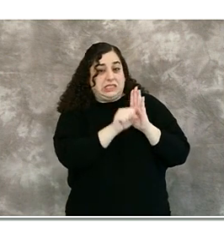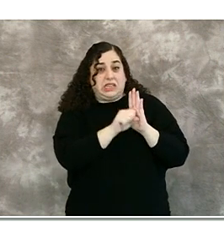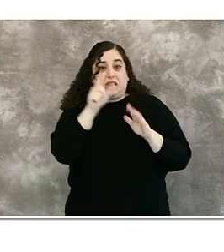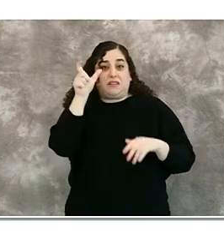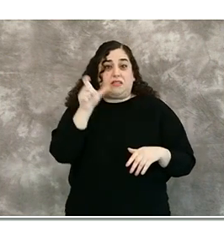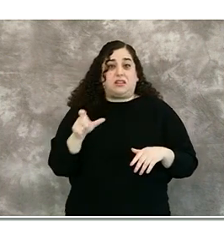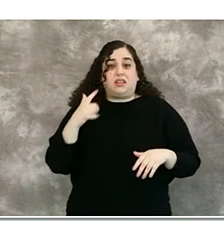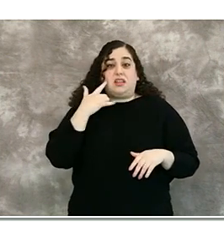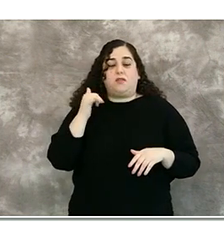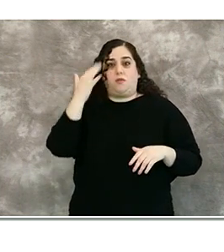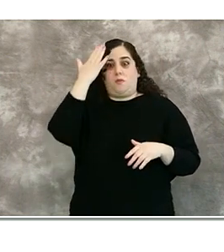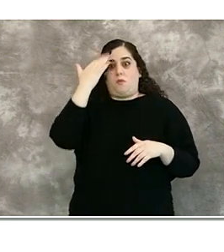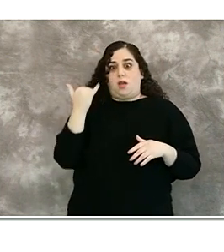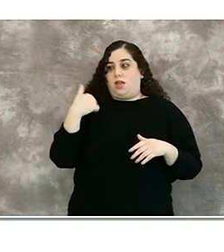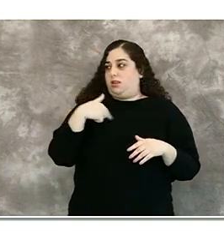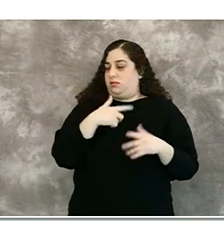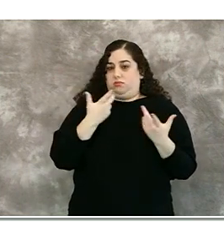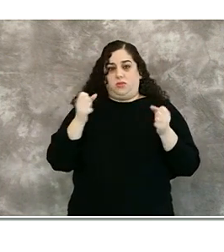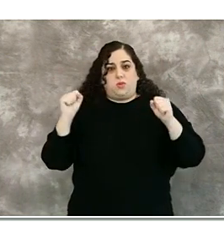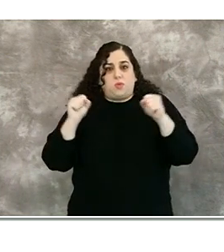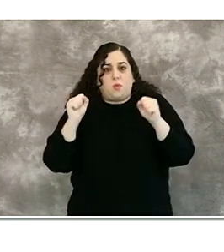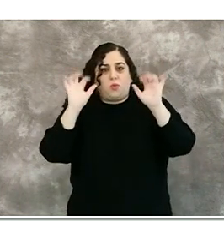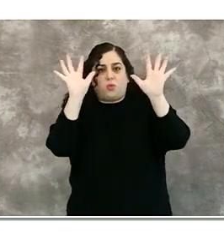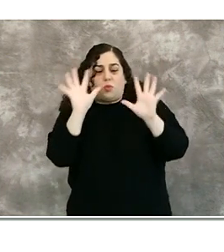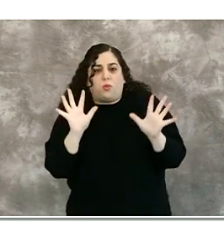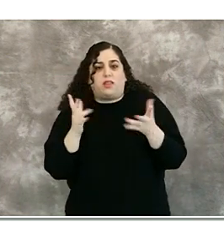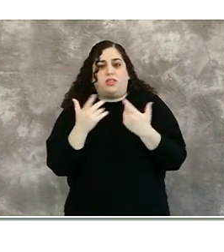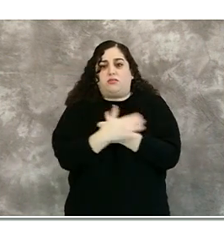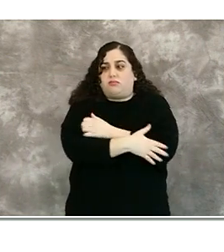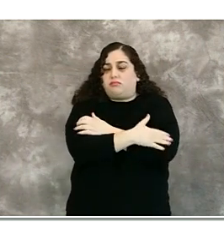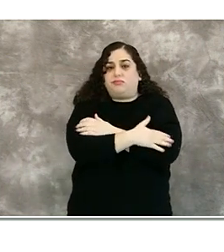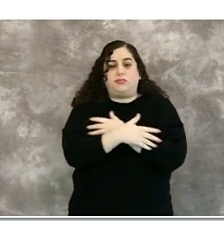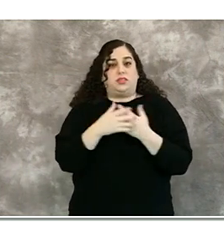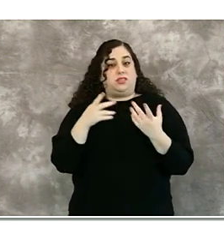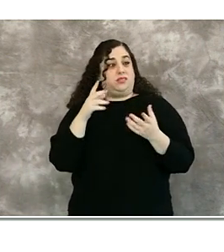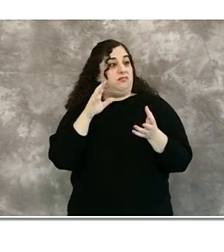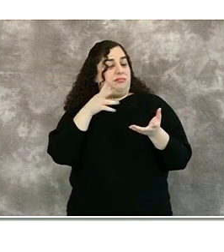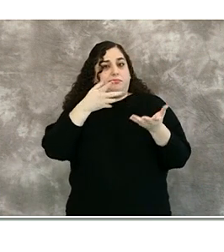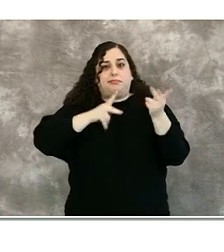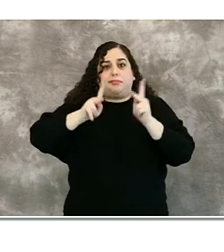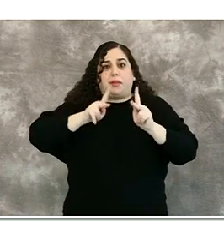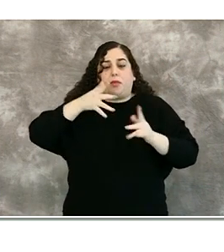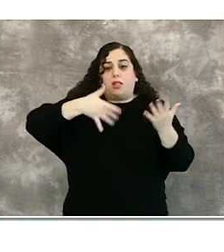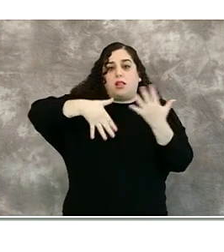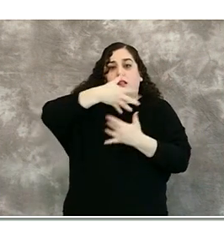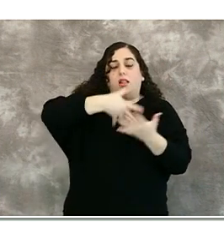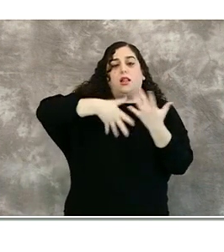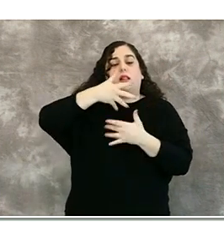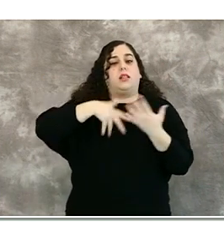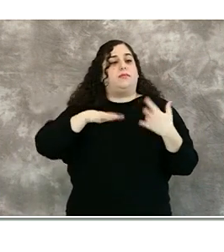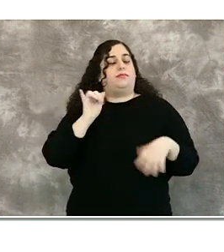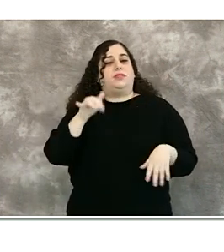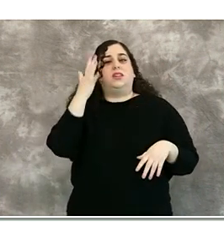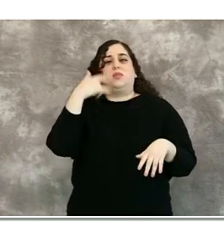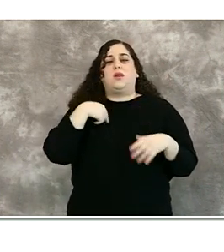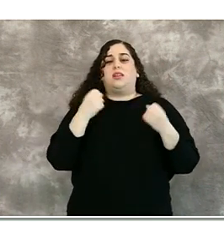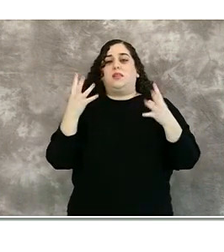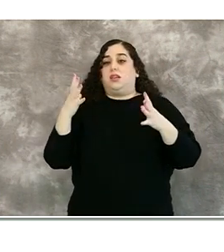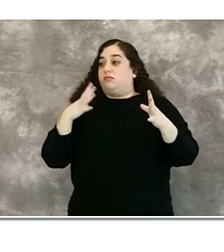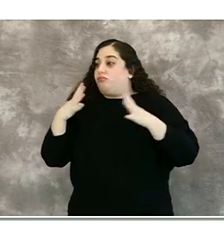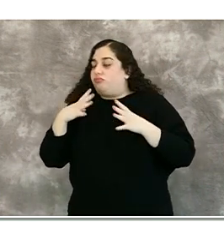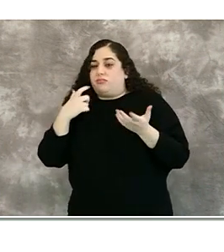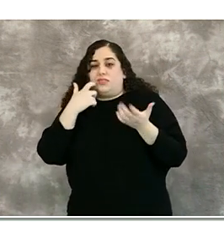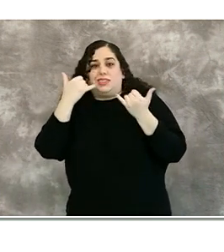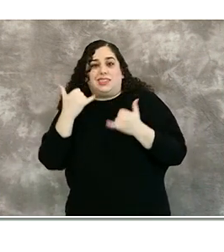factors including the colder weather, increased social interactions driven in part by a series of holidays including the most recent